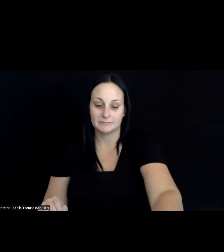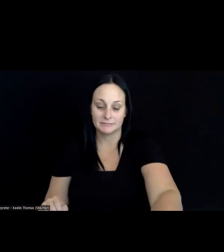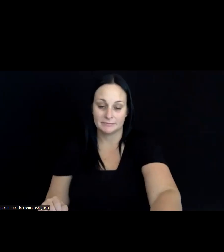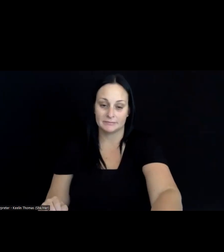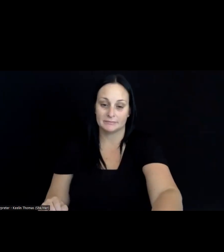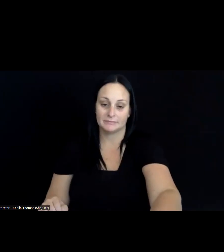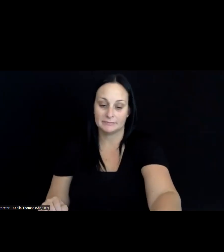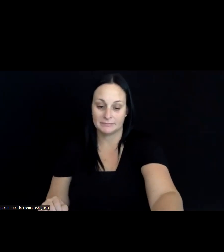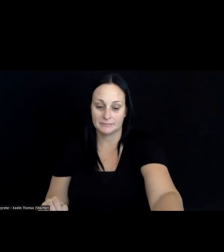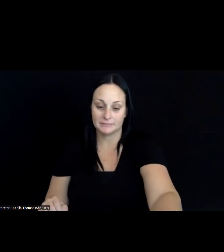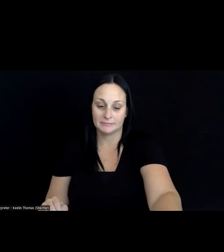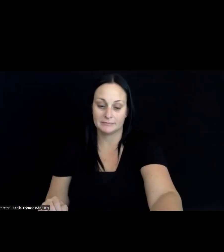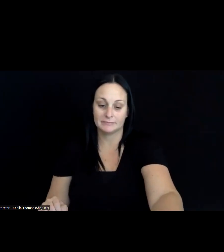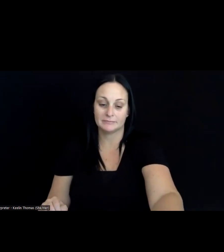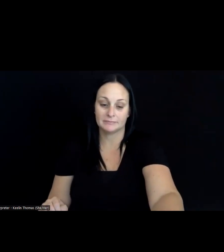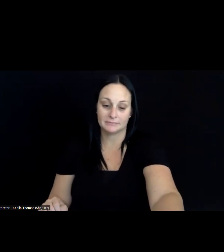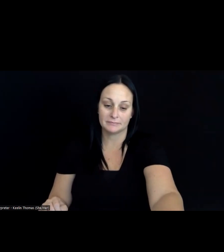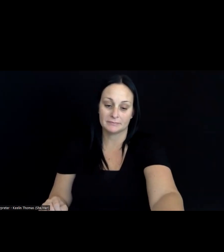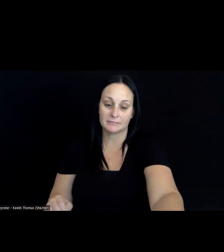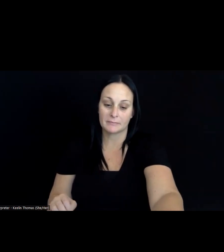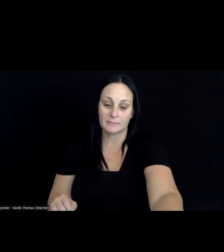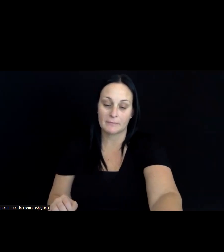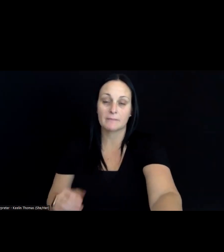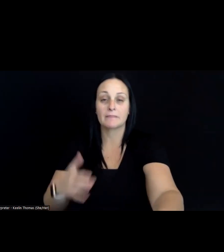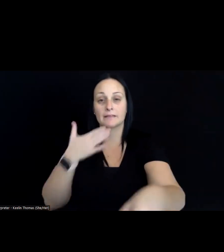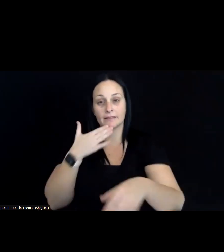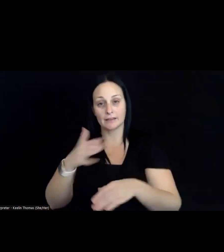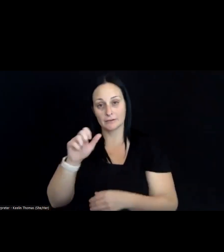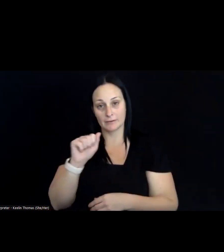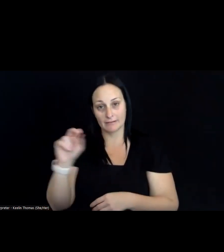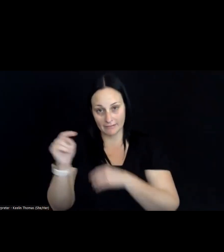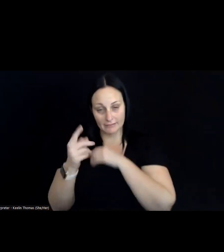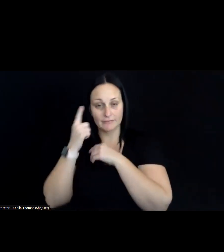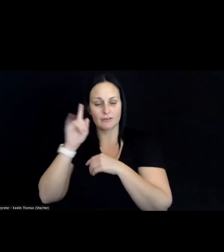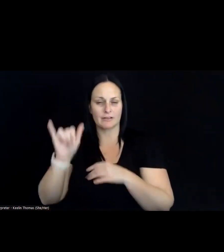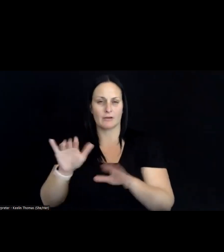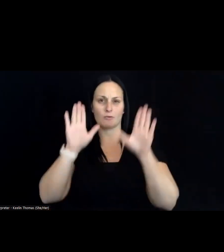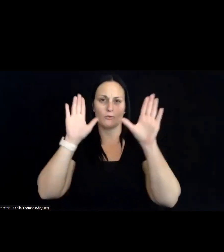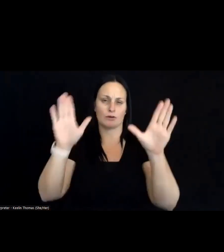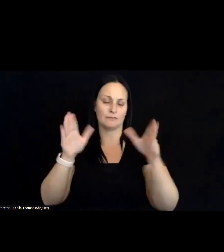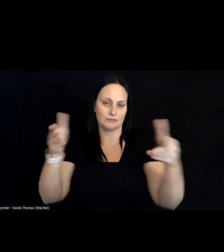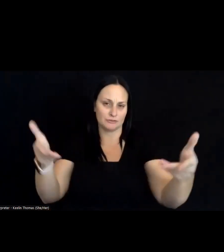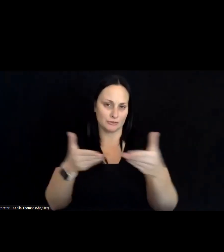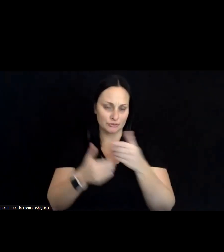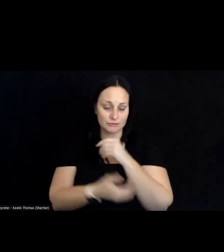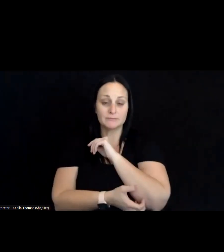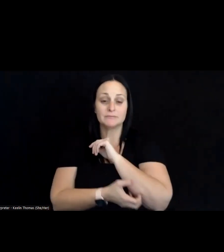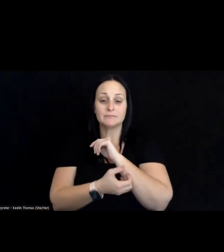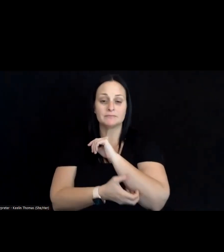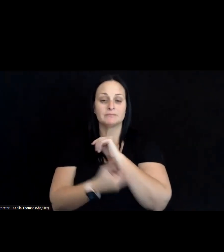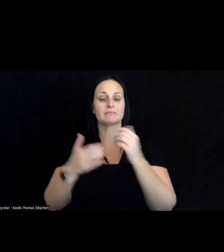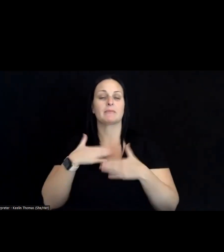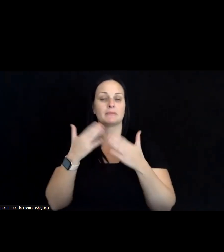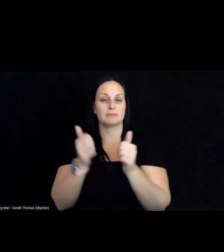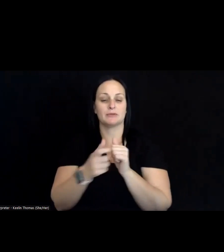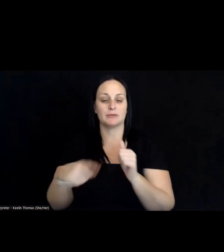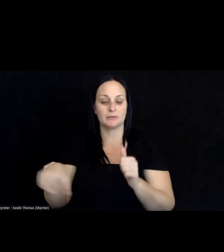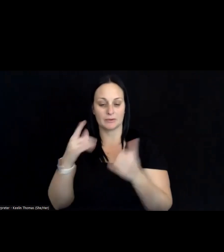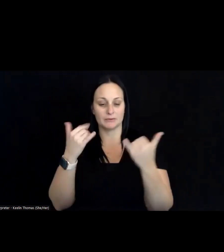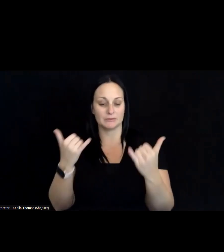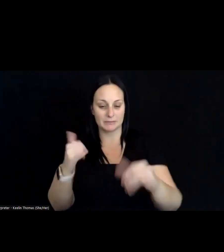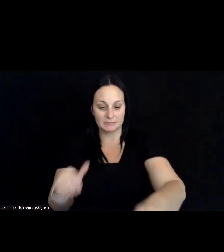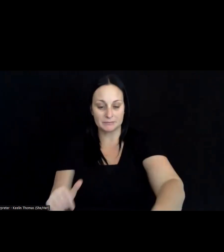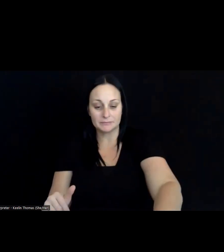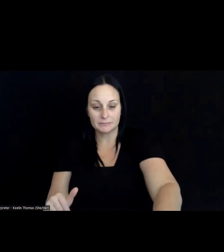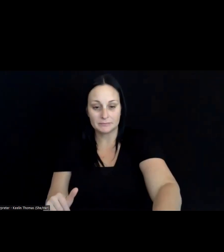Thank you so much, Anne, for that beautiful introduction, and it is my delight to be with everyone today. I am